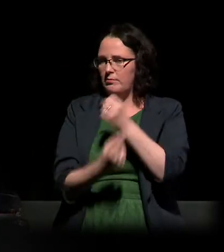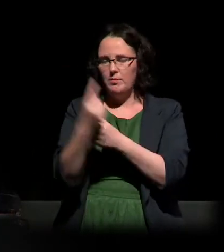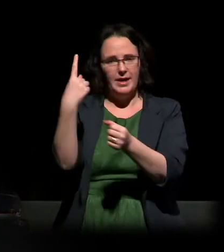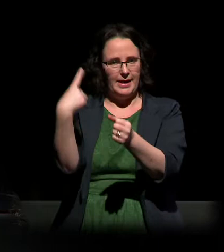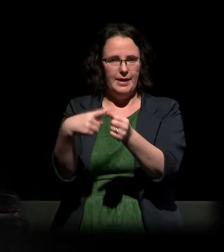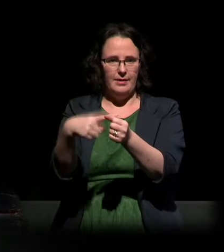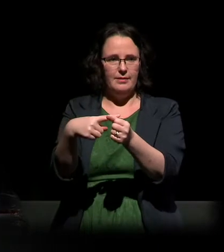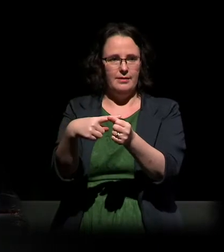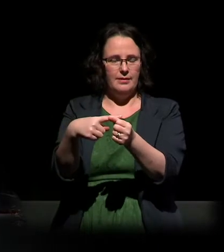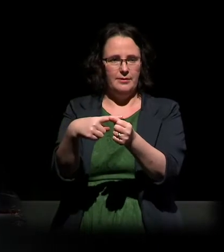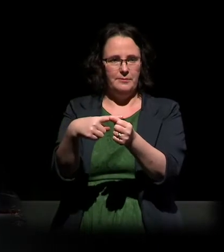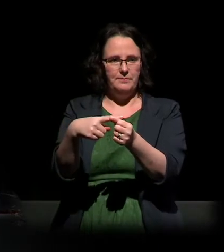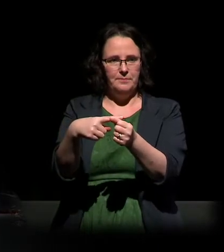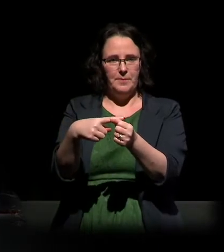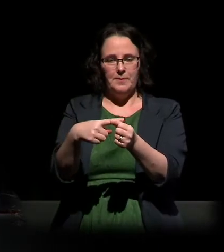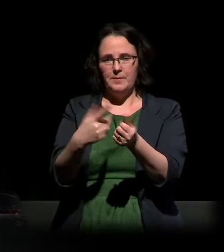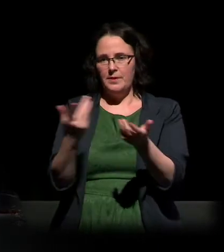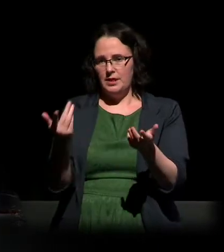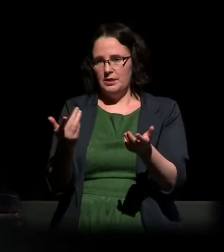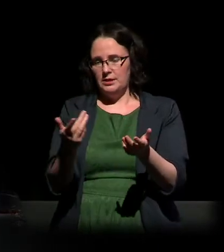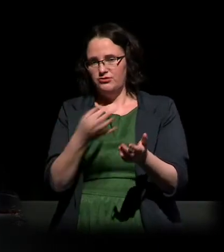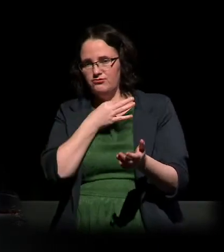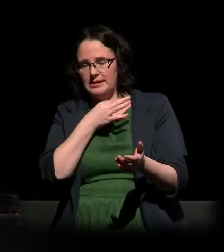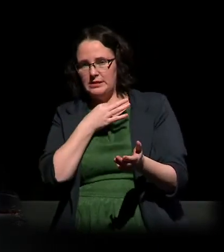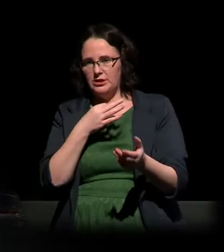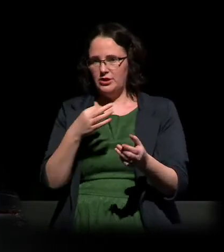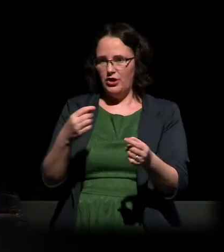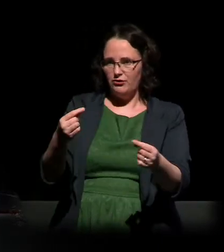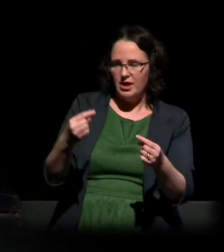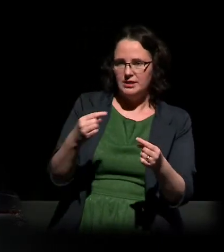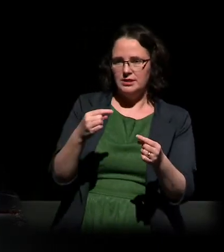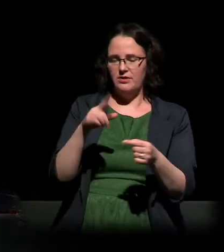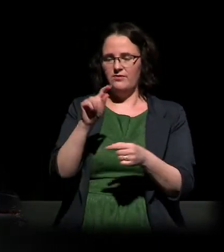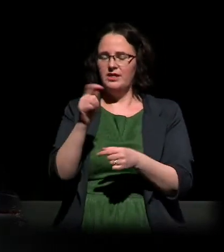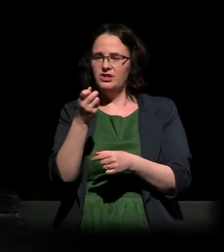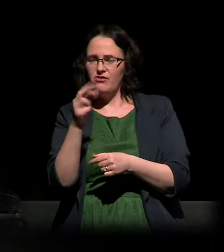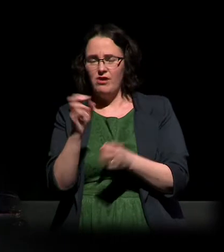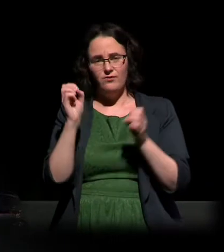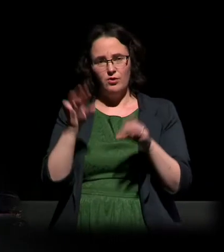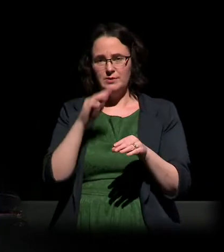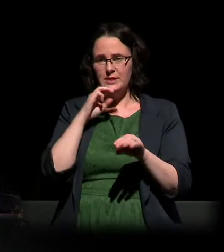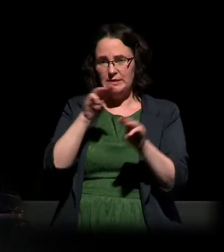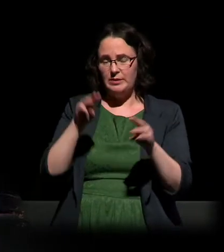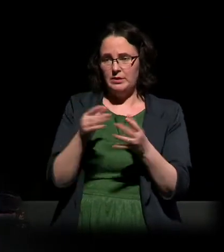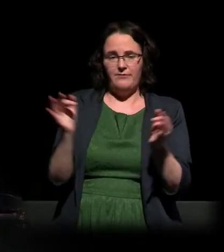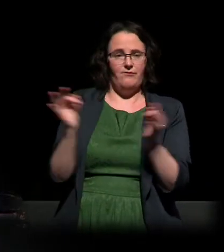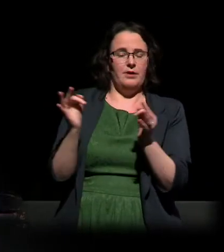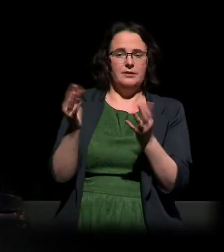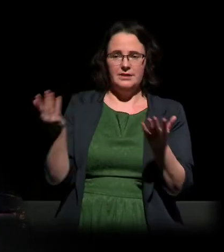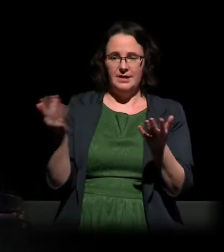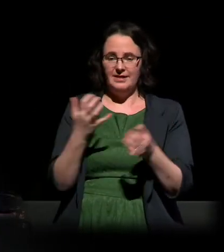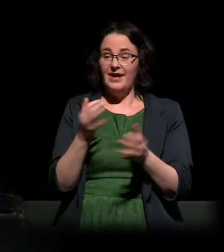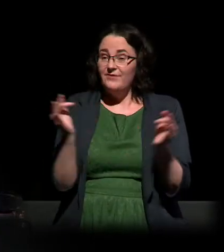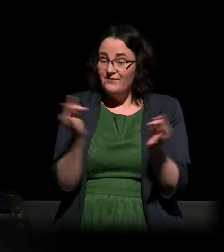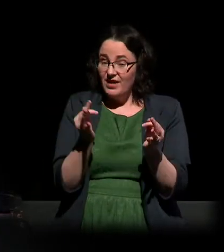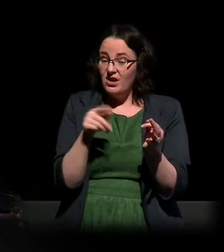The threat of terror in today's world understandably causes people to be afraid. And that fear can cause people to look